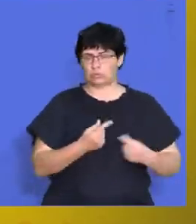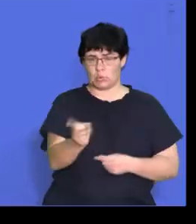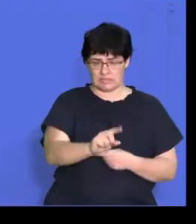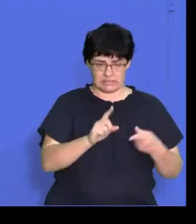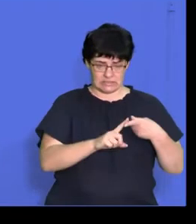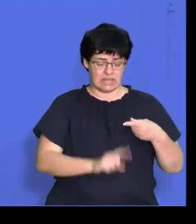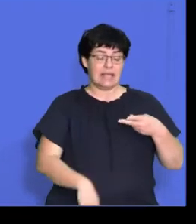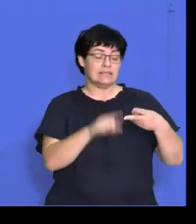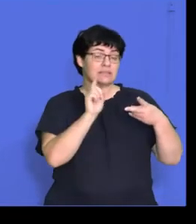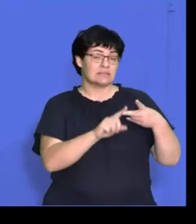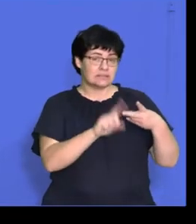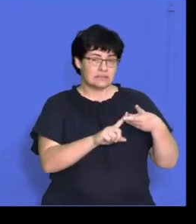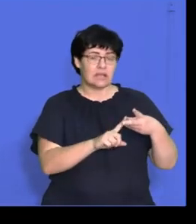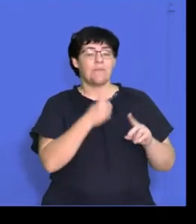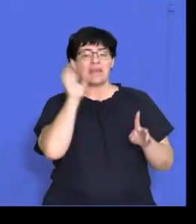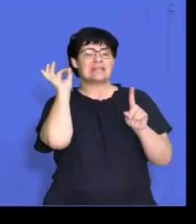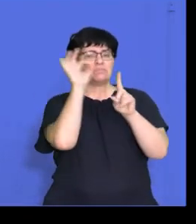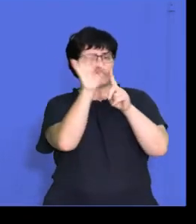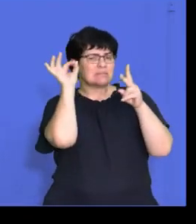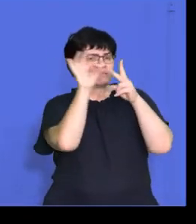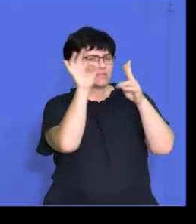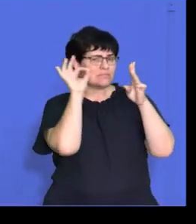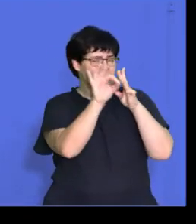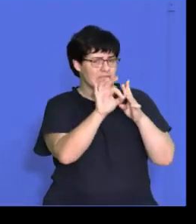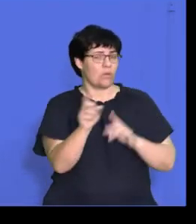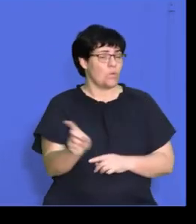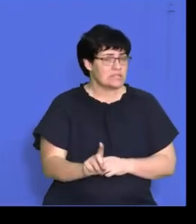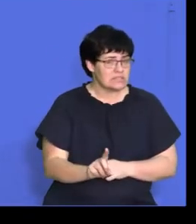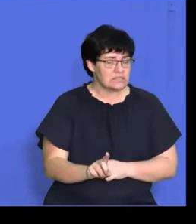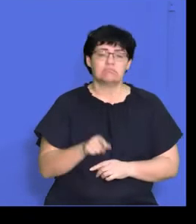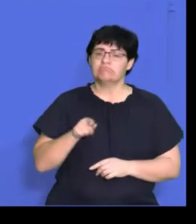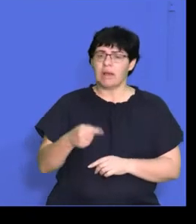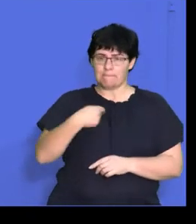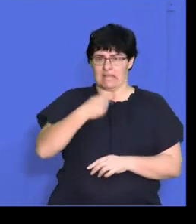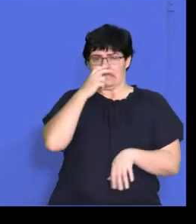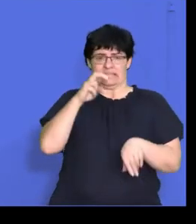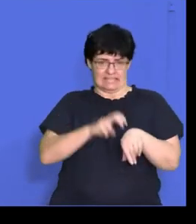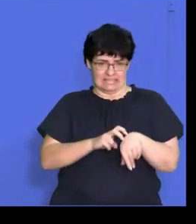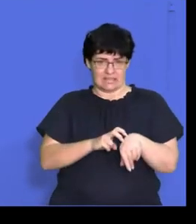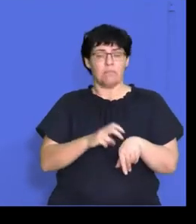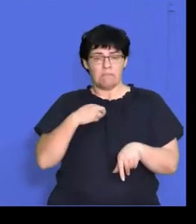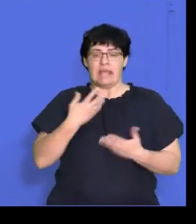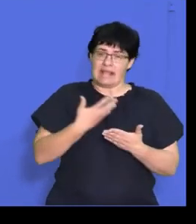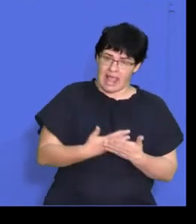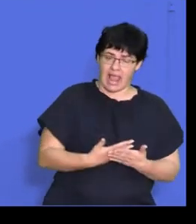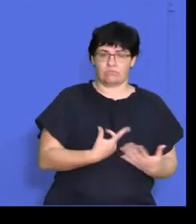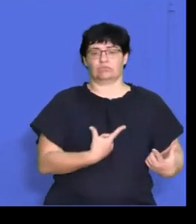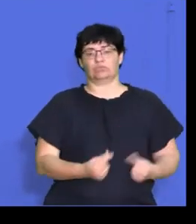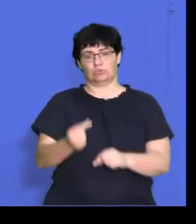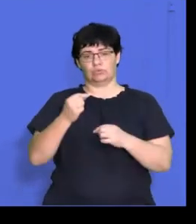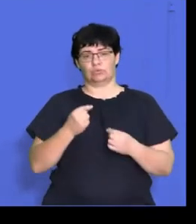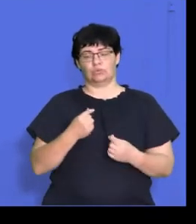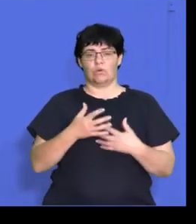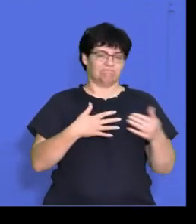job. And then we have the job specification here, which is what do you need to actually do the job? All right, so